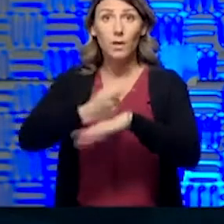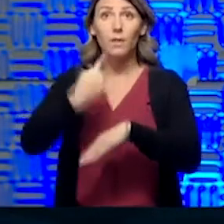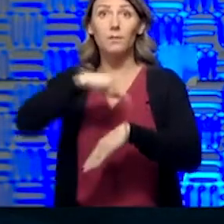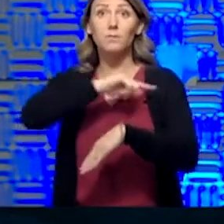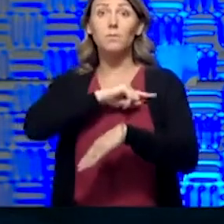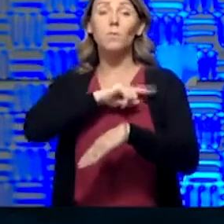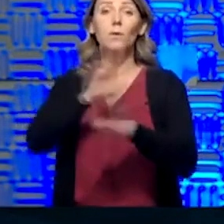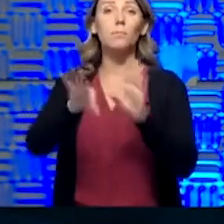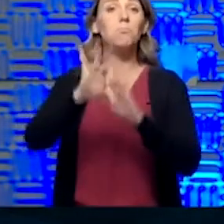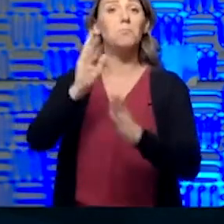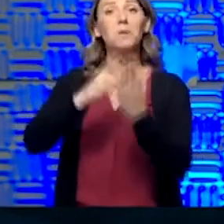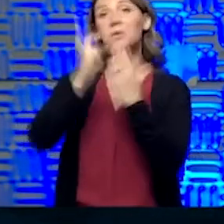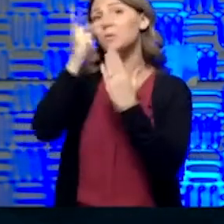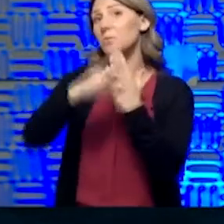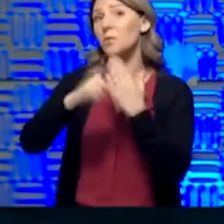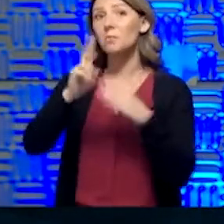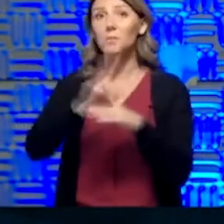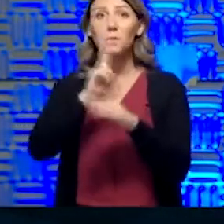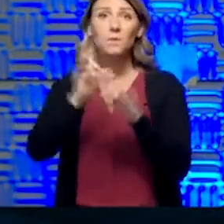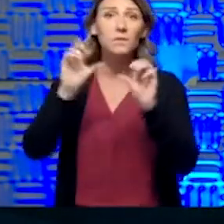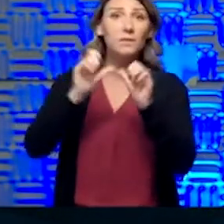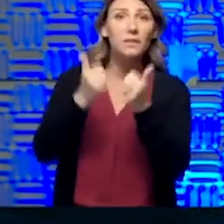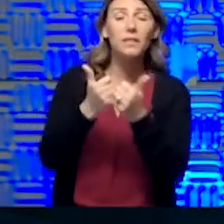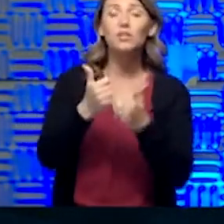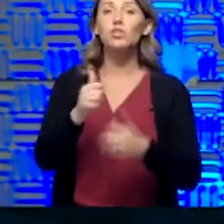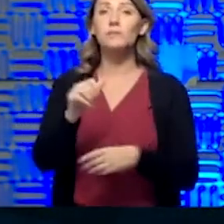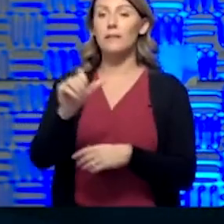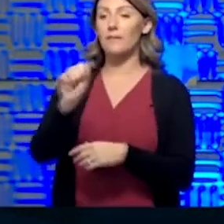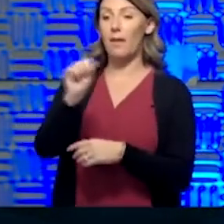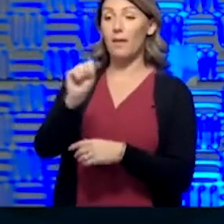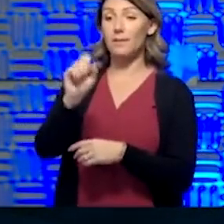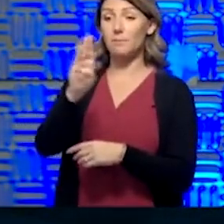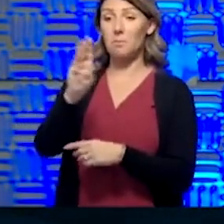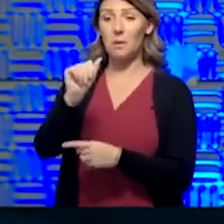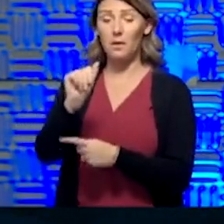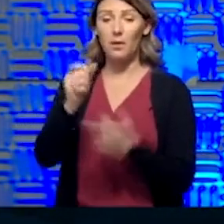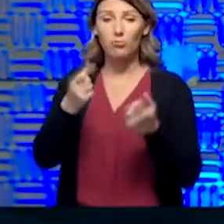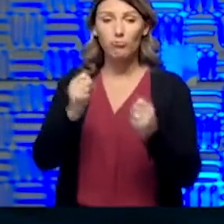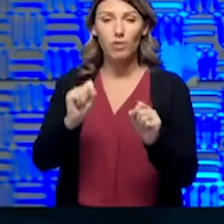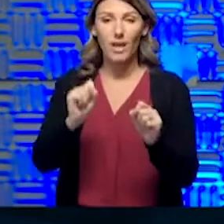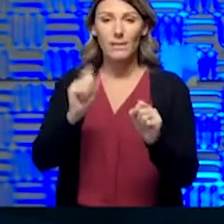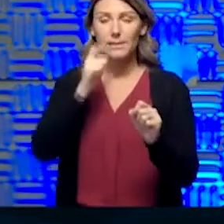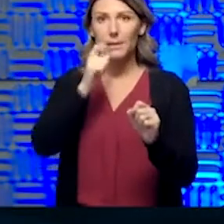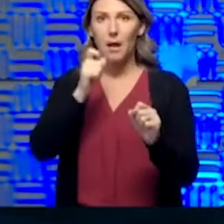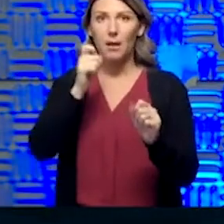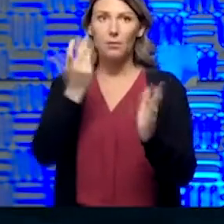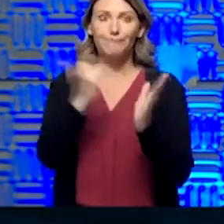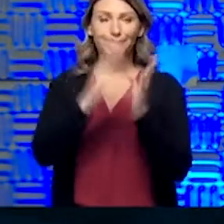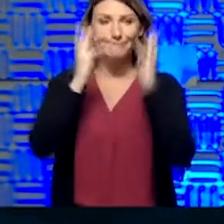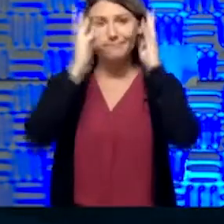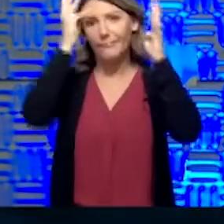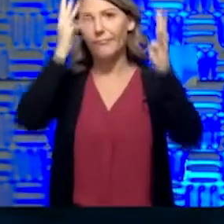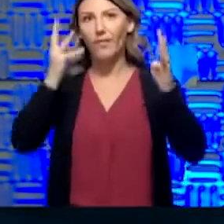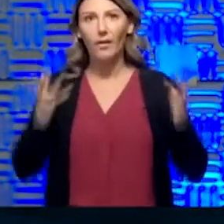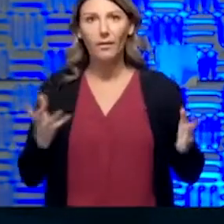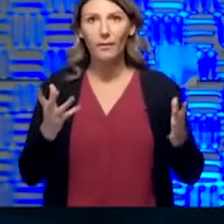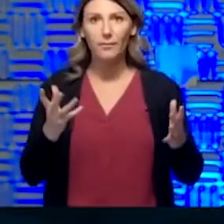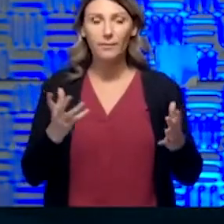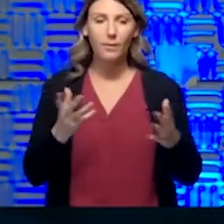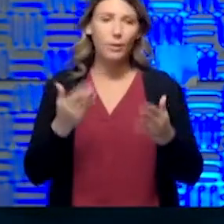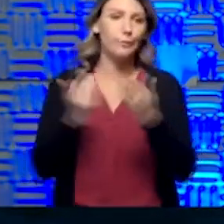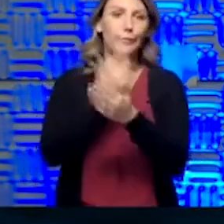you know, used an agency that already existed, the SBA, trying to not reinvent the wheel.